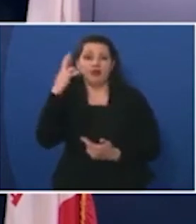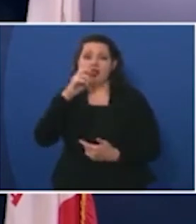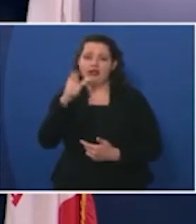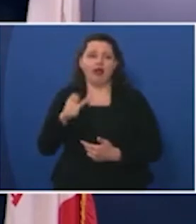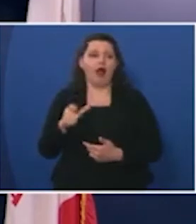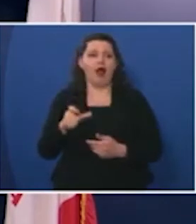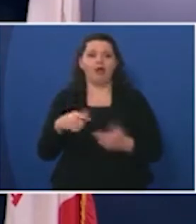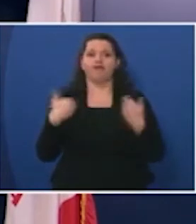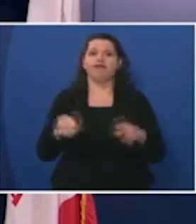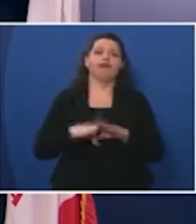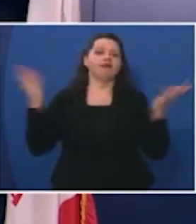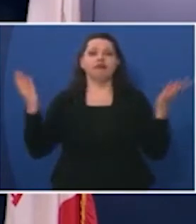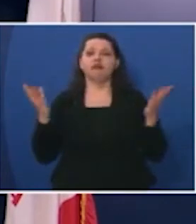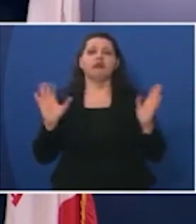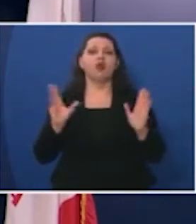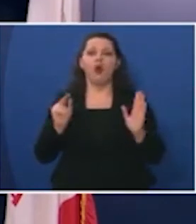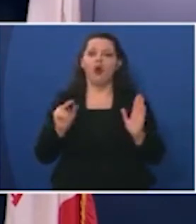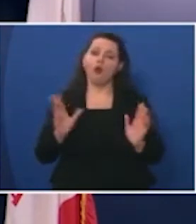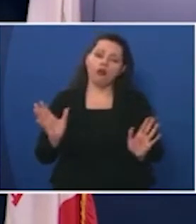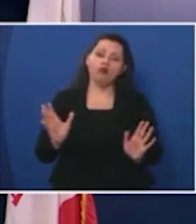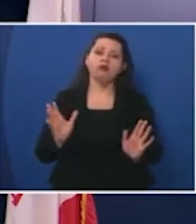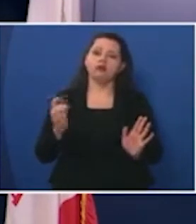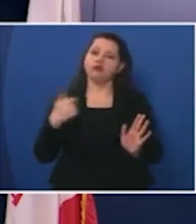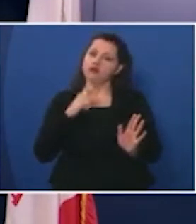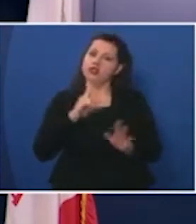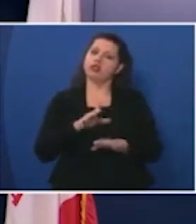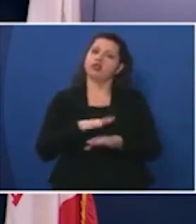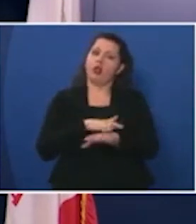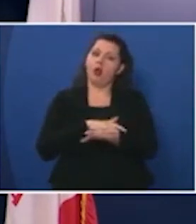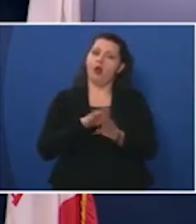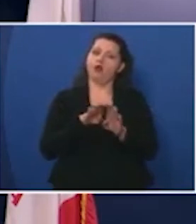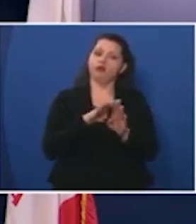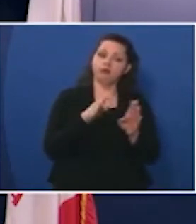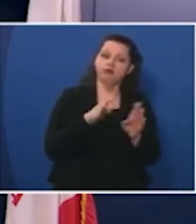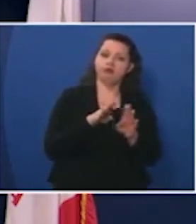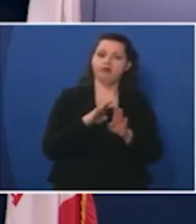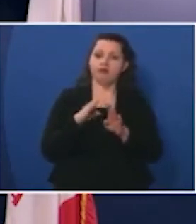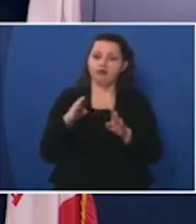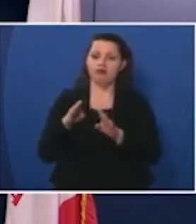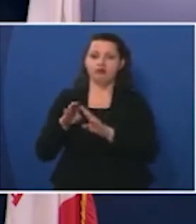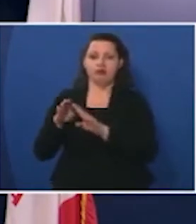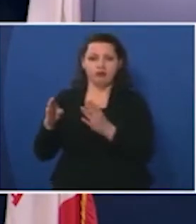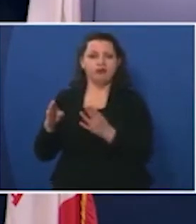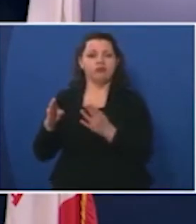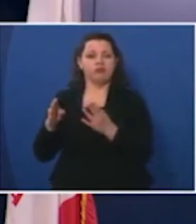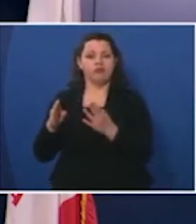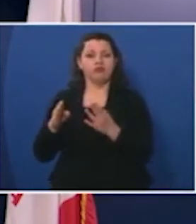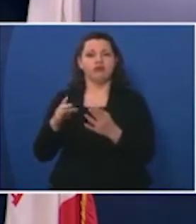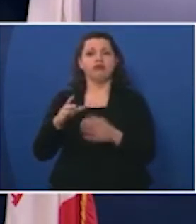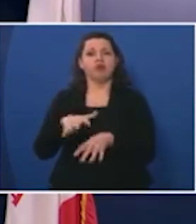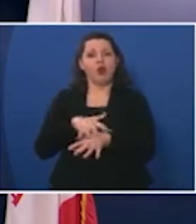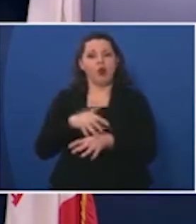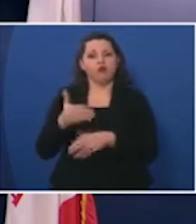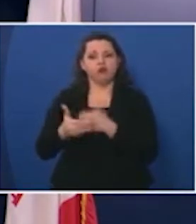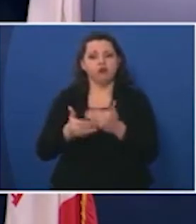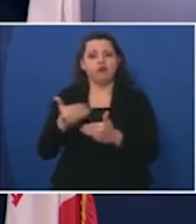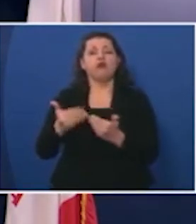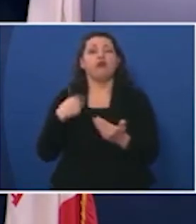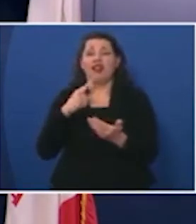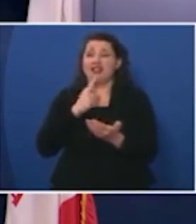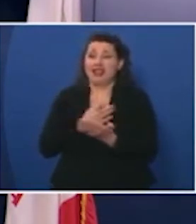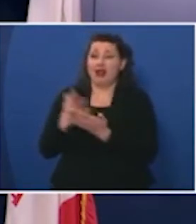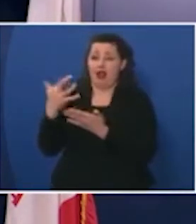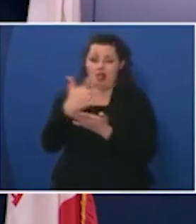band-aid off or flip a light switch we're being very methodical in the way that we move forward so that we can take the data that we're seeing